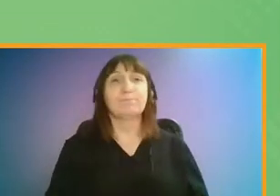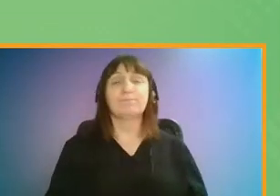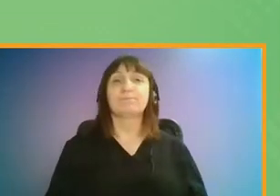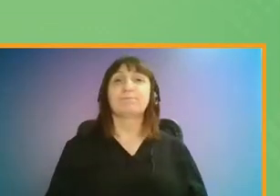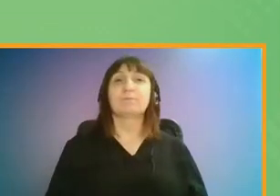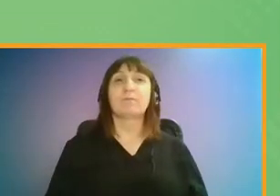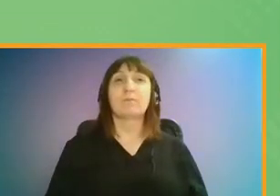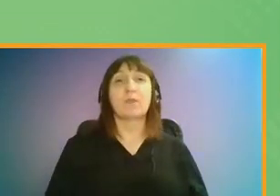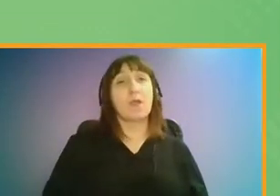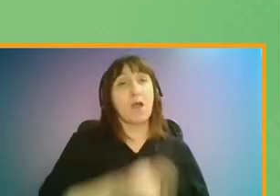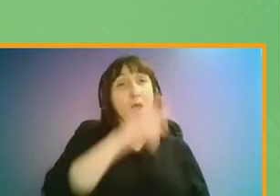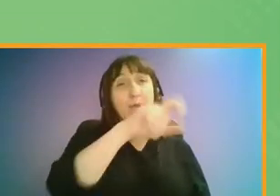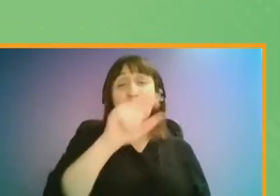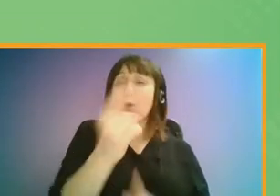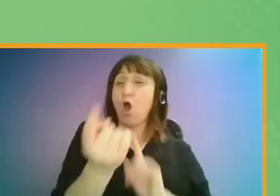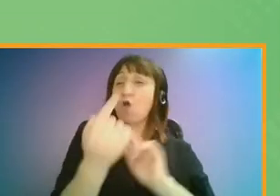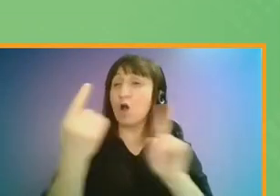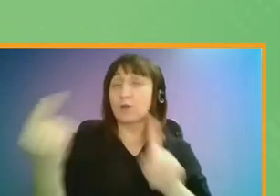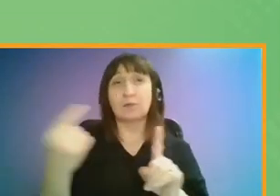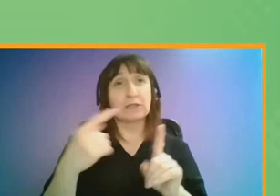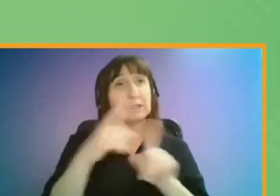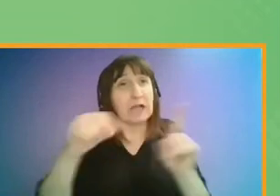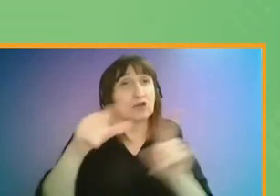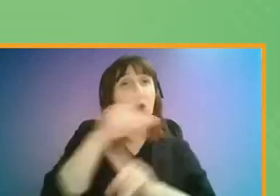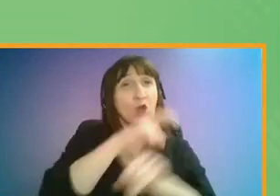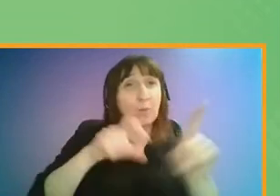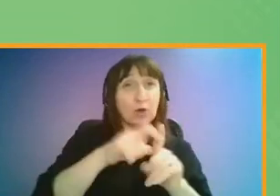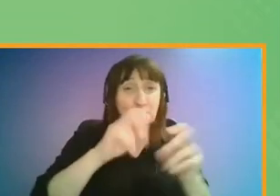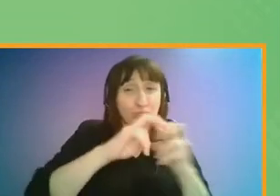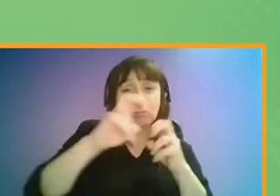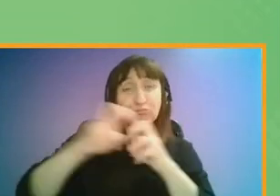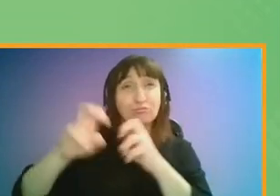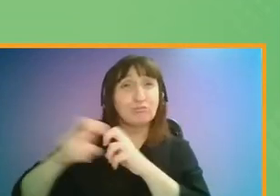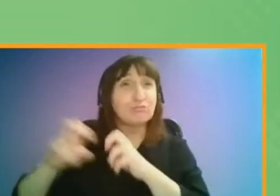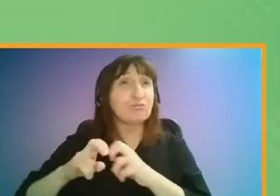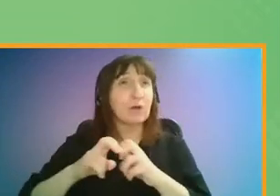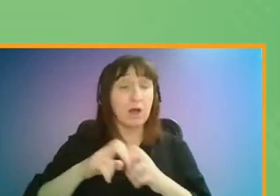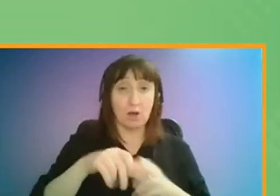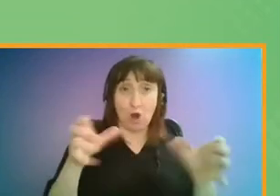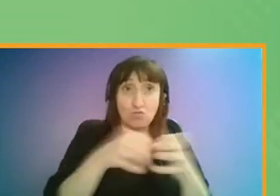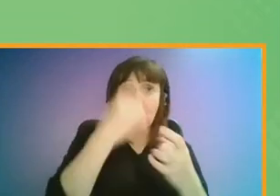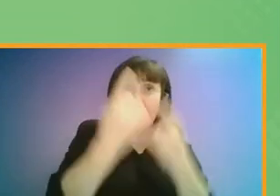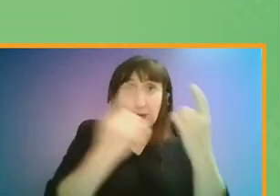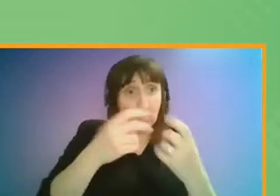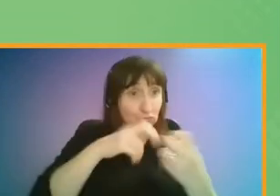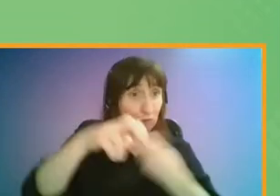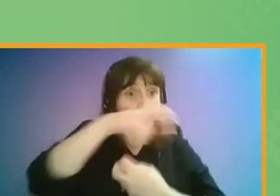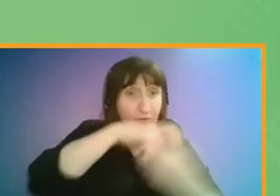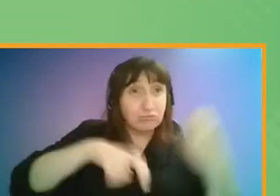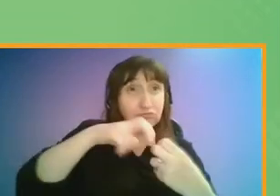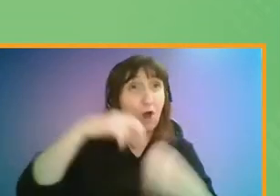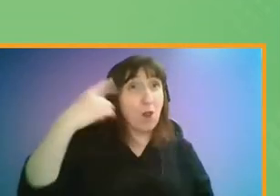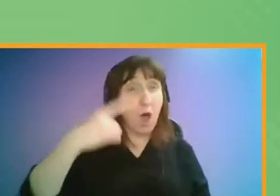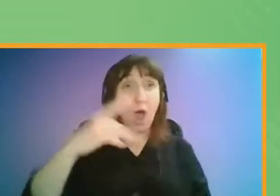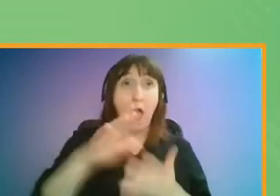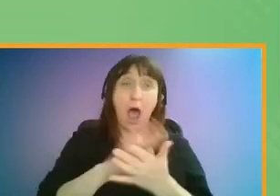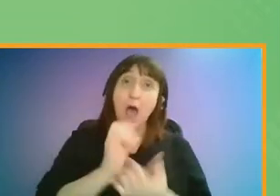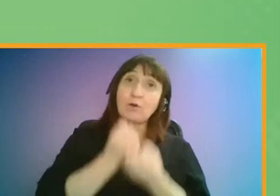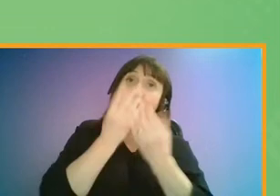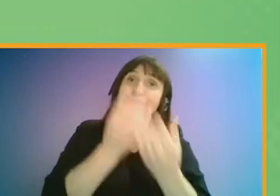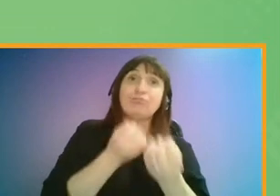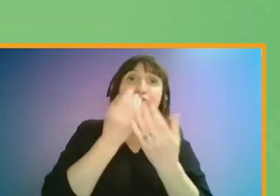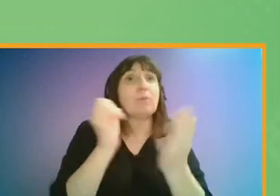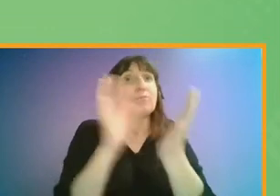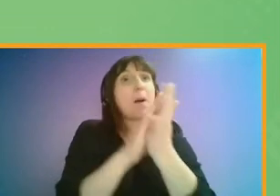Many of the responses came from people in our digital community of transport users. This is a group of people who travel in London and who are happy to share their experiences